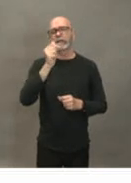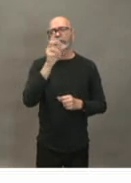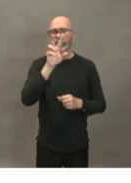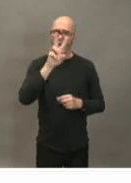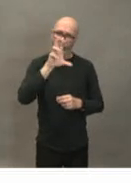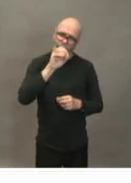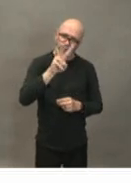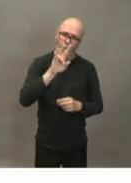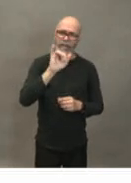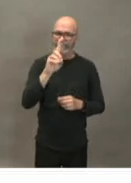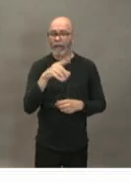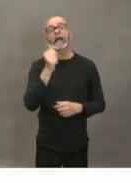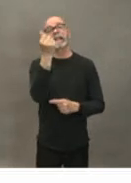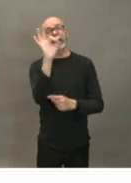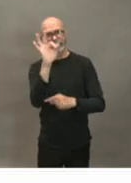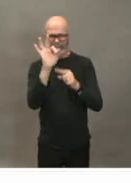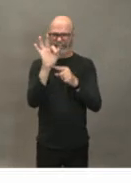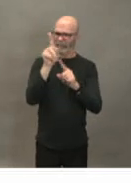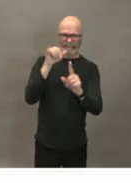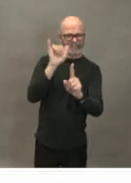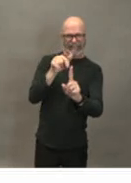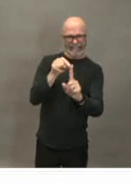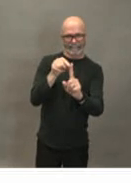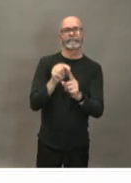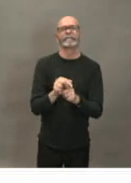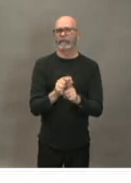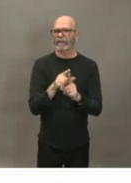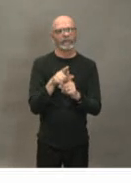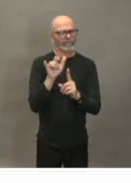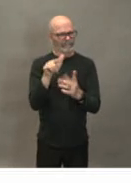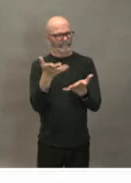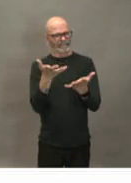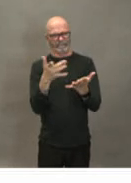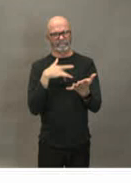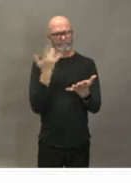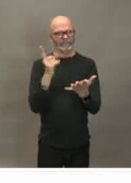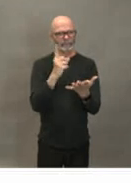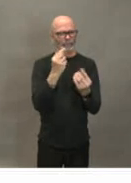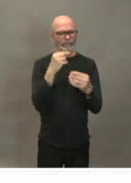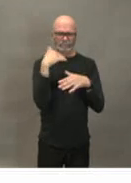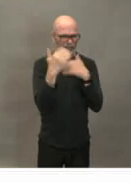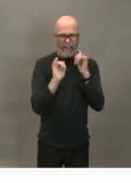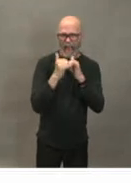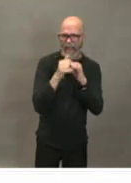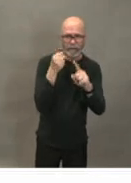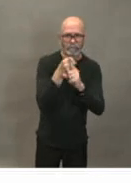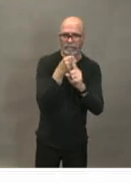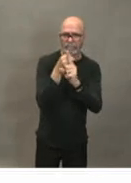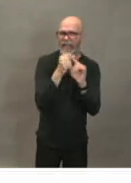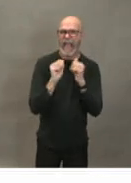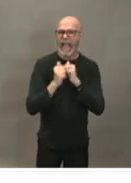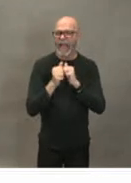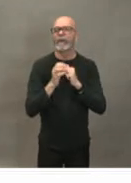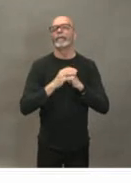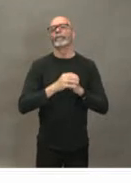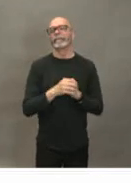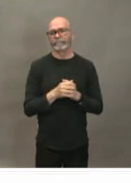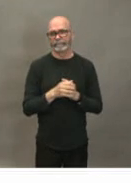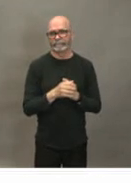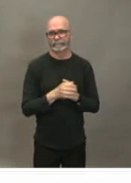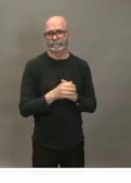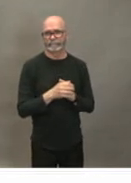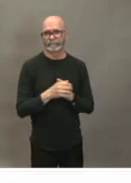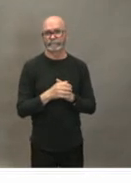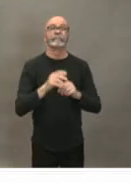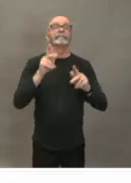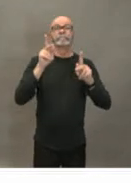and what what they potentially need to do about it now and and moving forward. As folks are well aware uh late